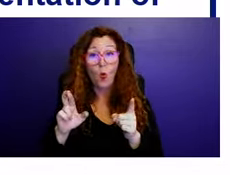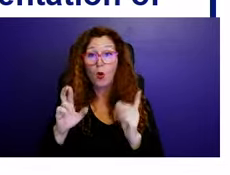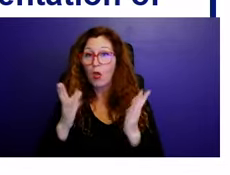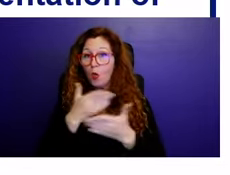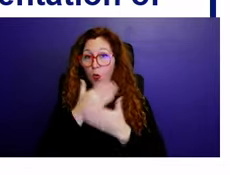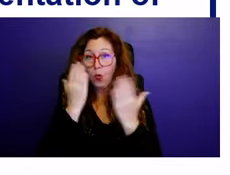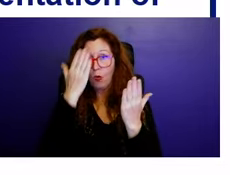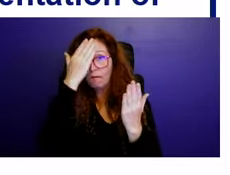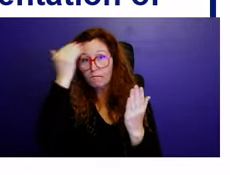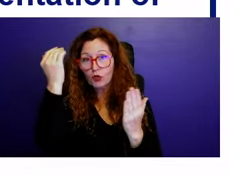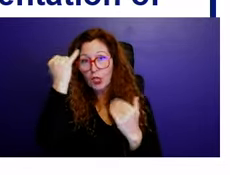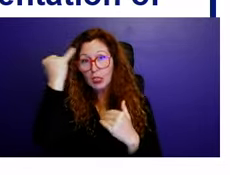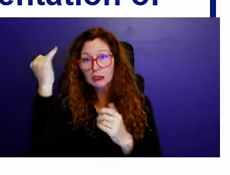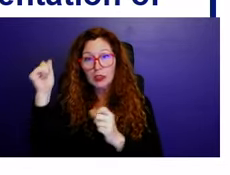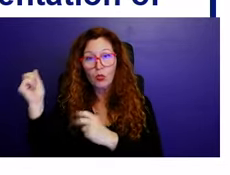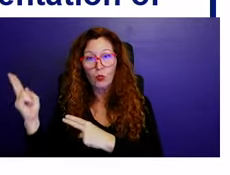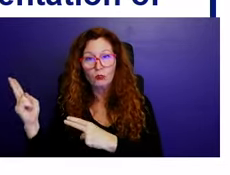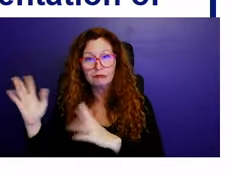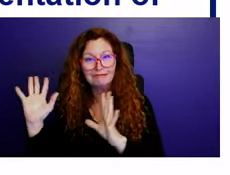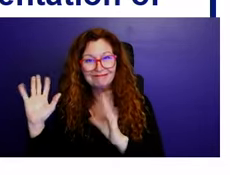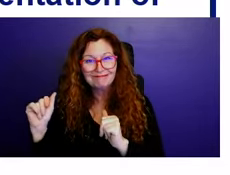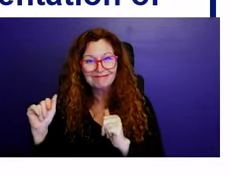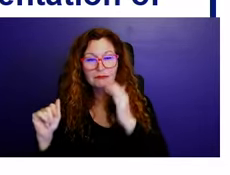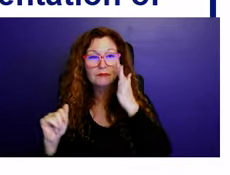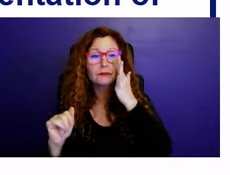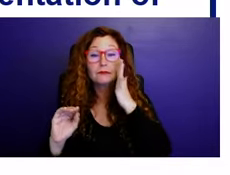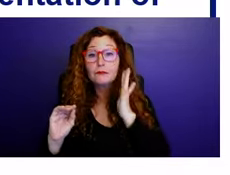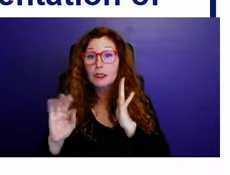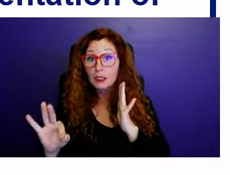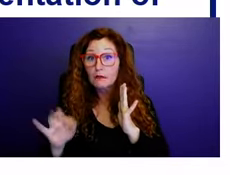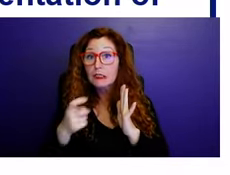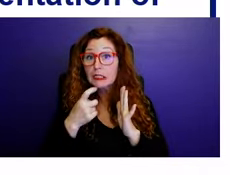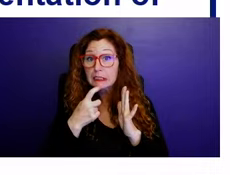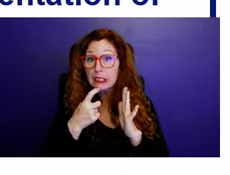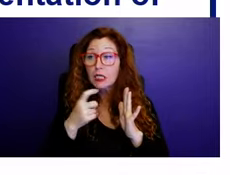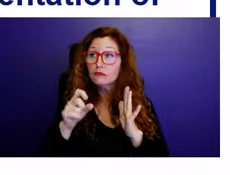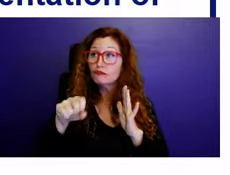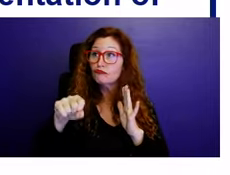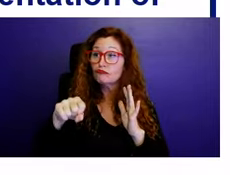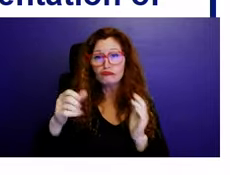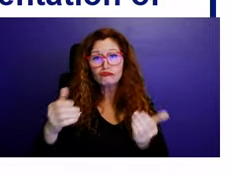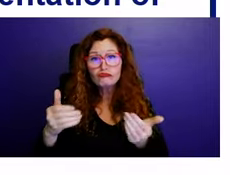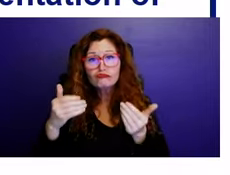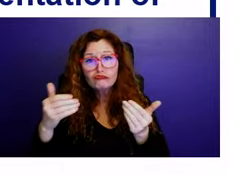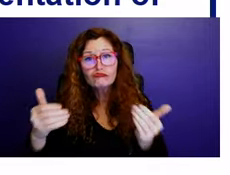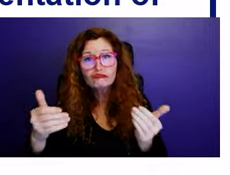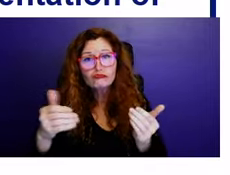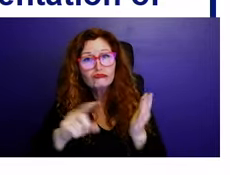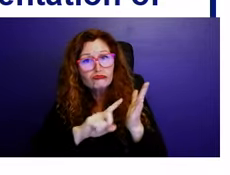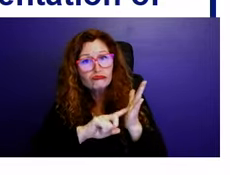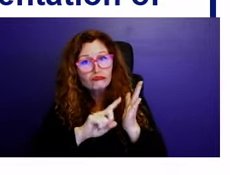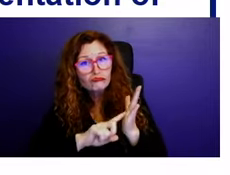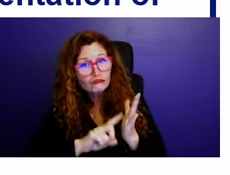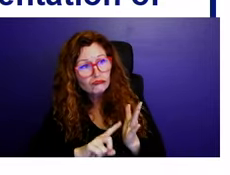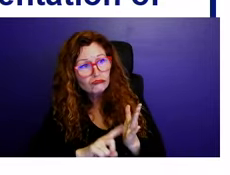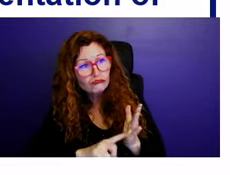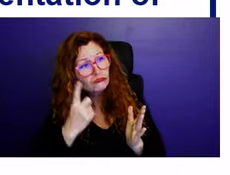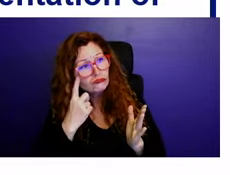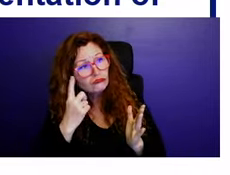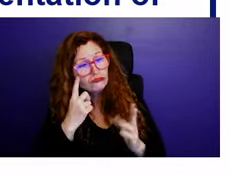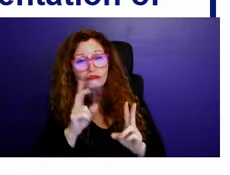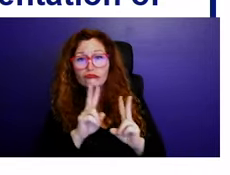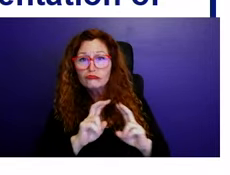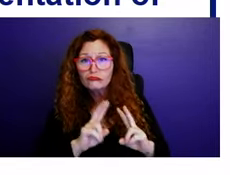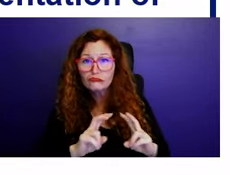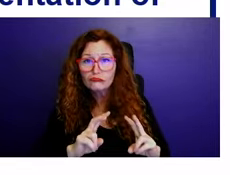If we get direction to move forward with the feasibility analysis, we would initiate that analysis. That would take some time. Um, we would start coordination with the city